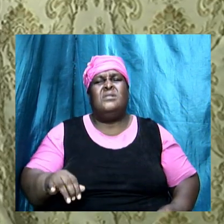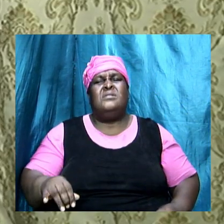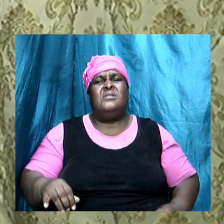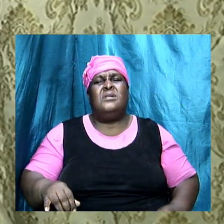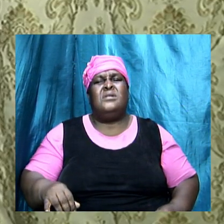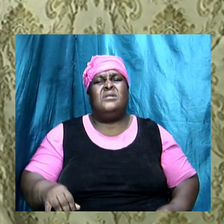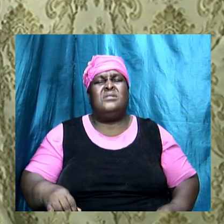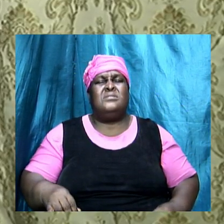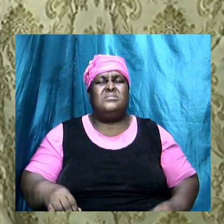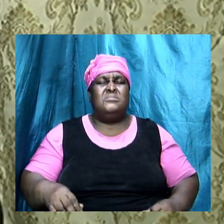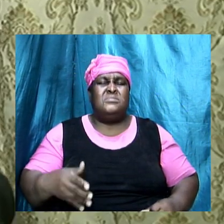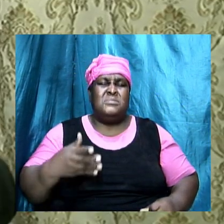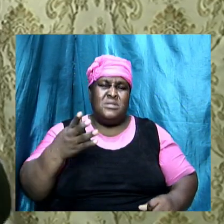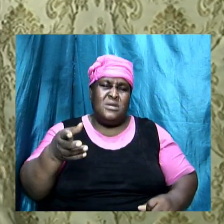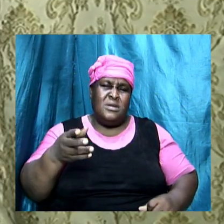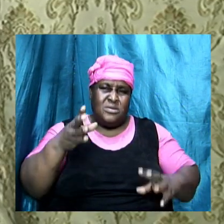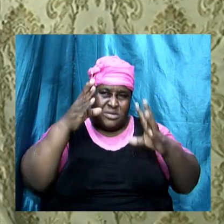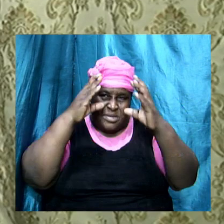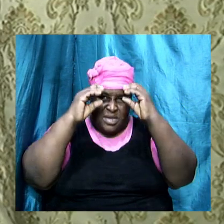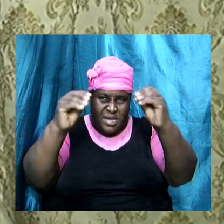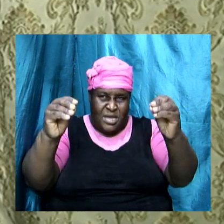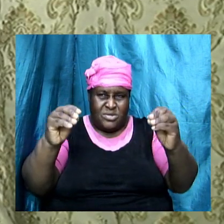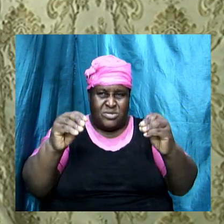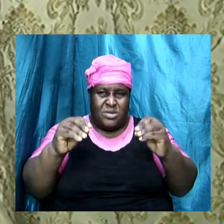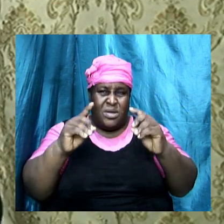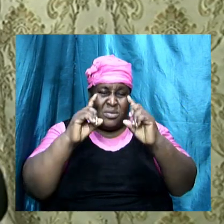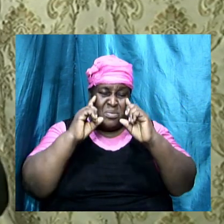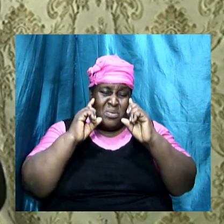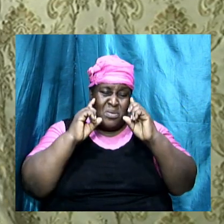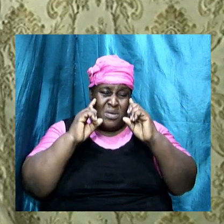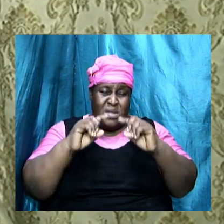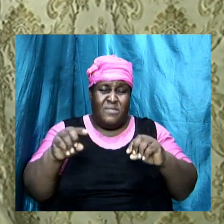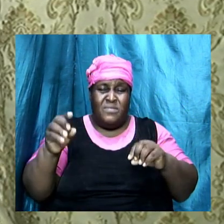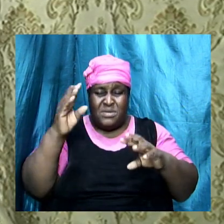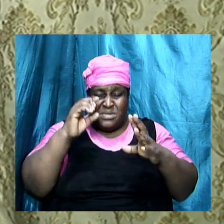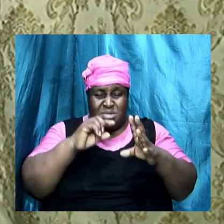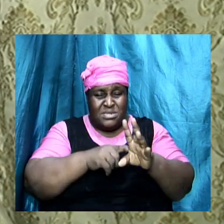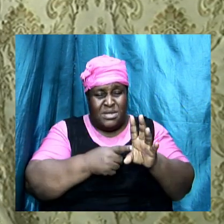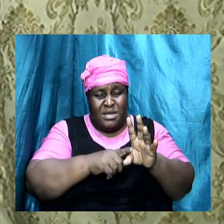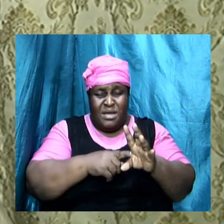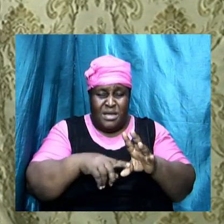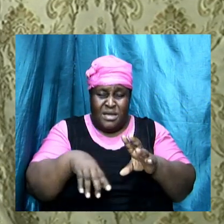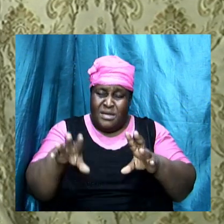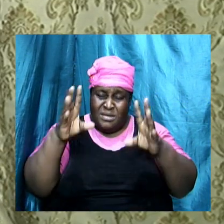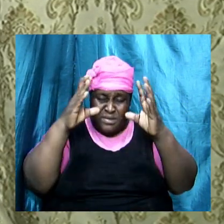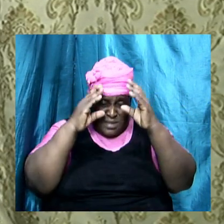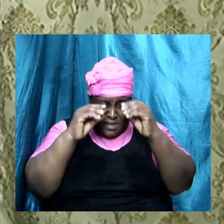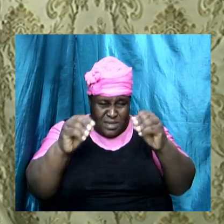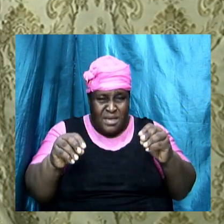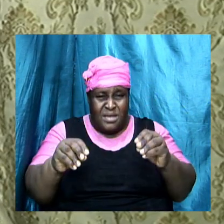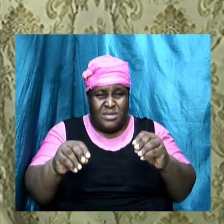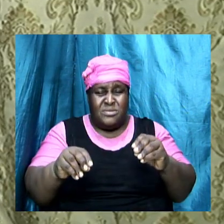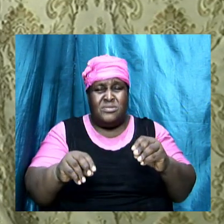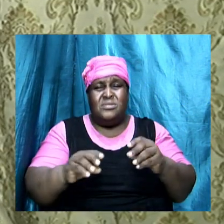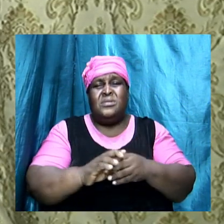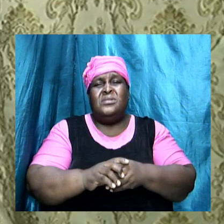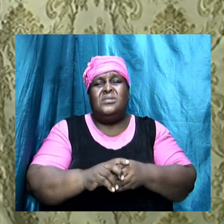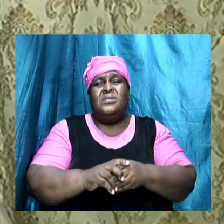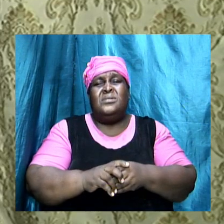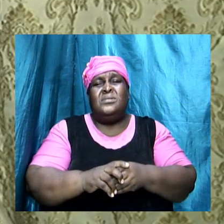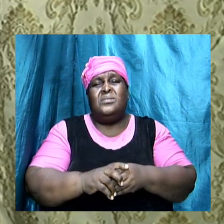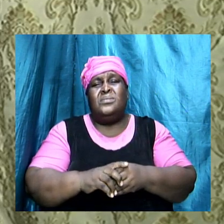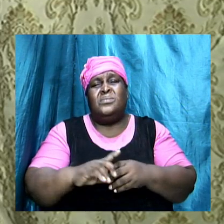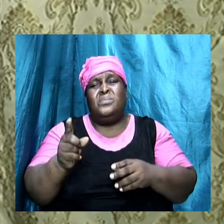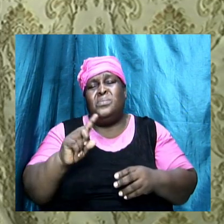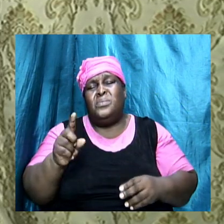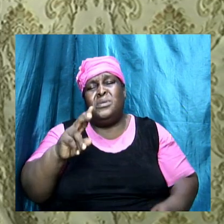to be dealt with and if we to go down into them fully and go down into where the doctrine of the Nicolaitans come from we would